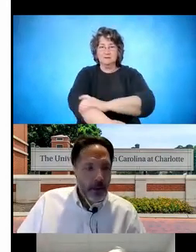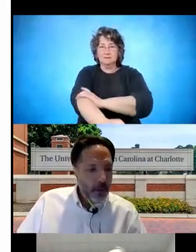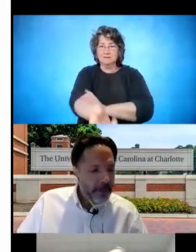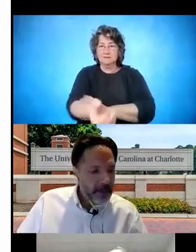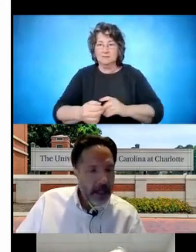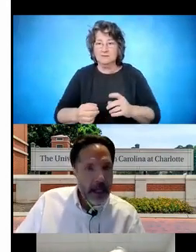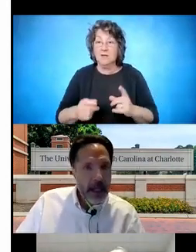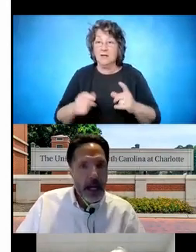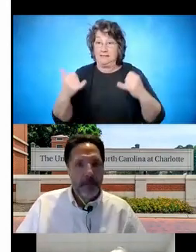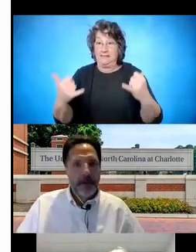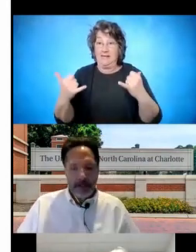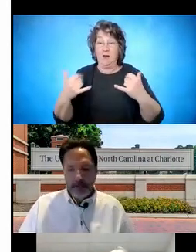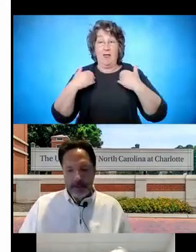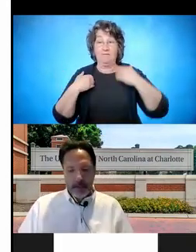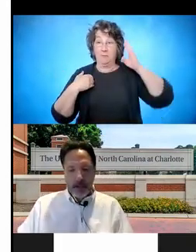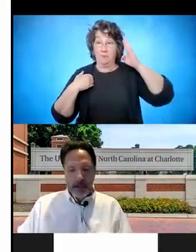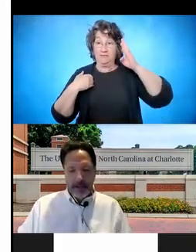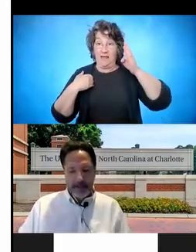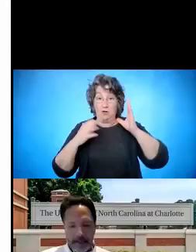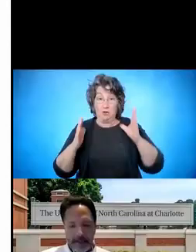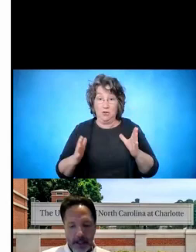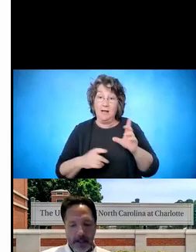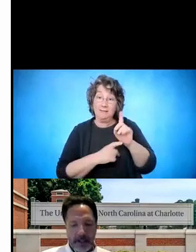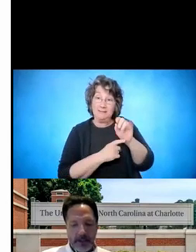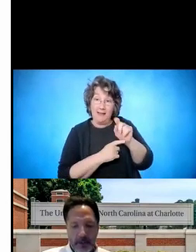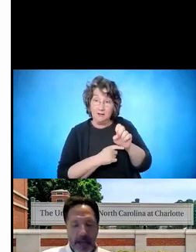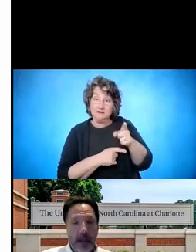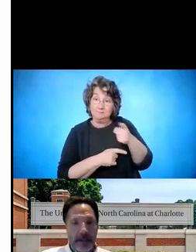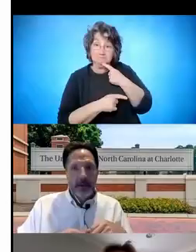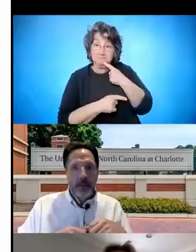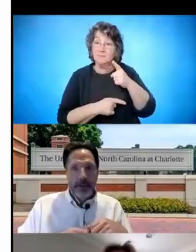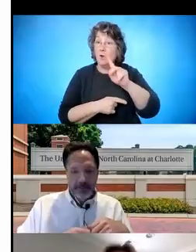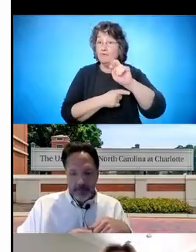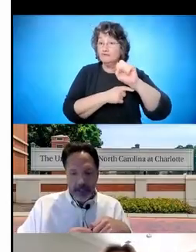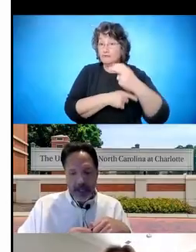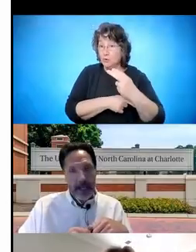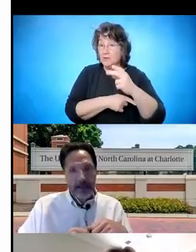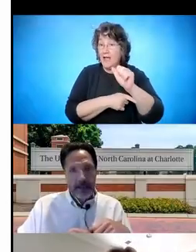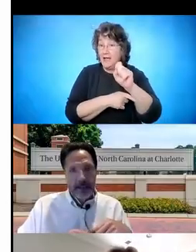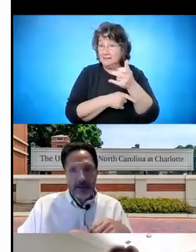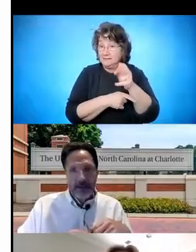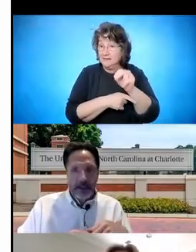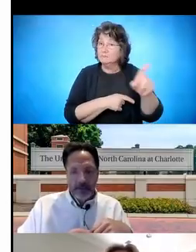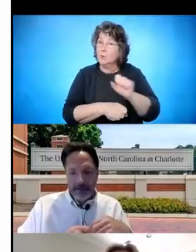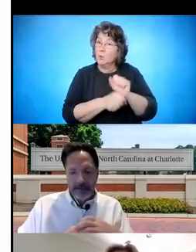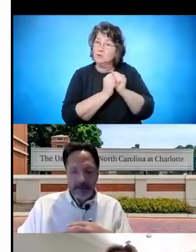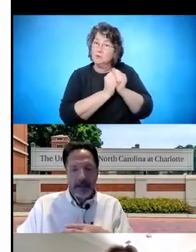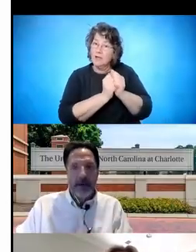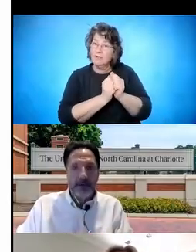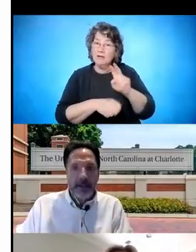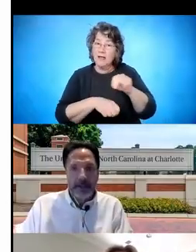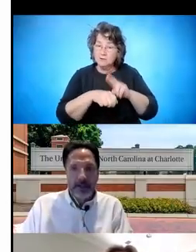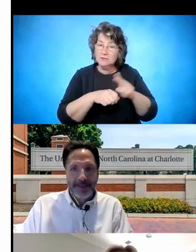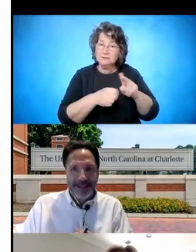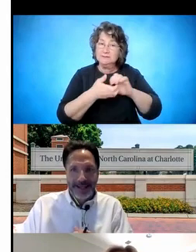So with us today, our presenters, as Dale had mentioned, Ruth Allison, who worked with me at the National Technical Assistance